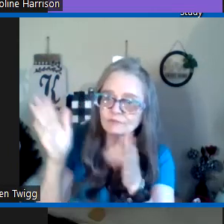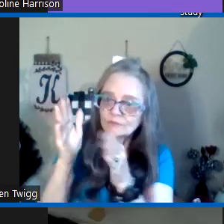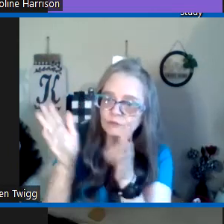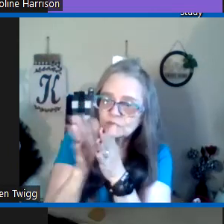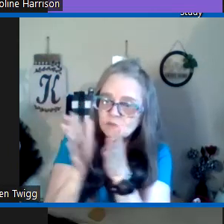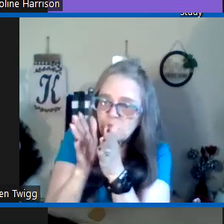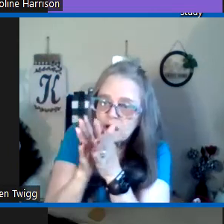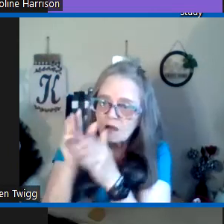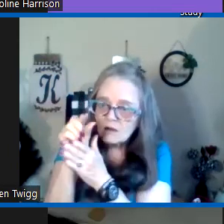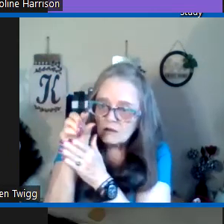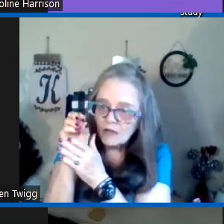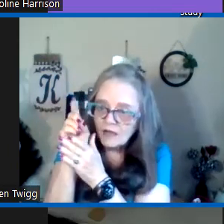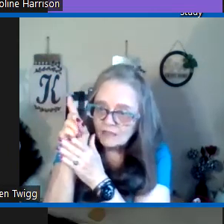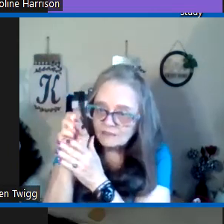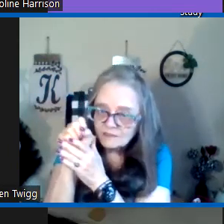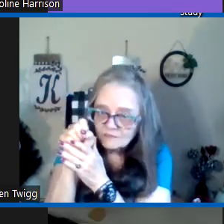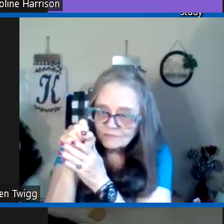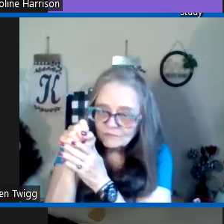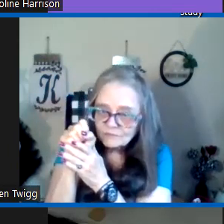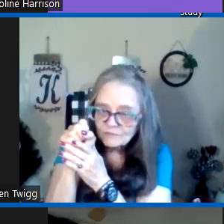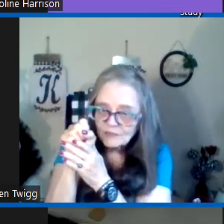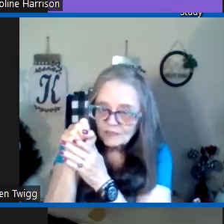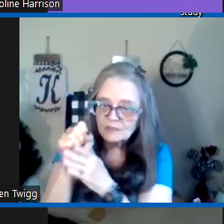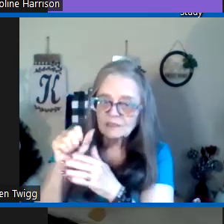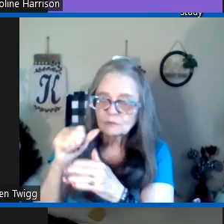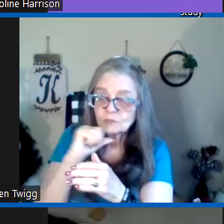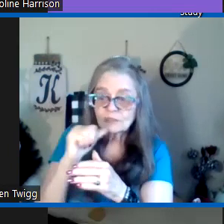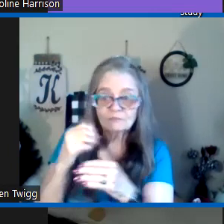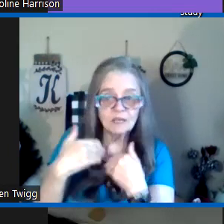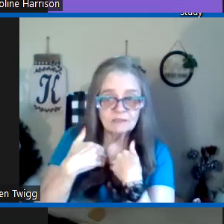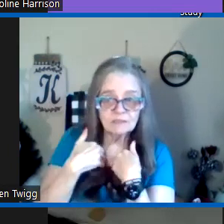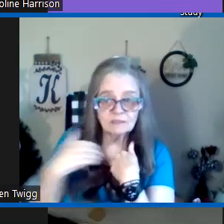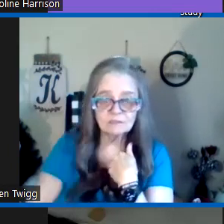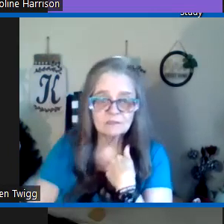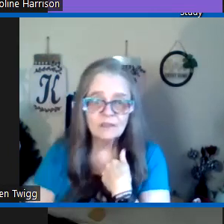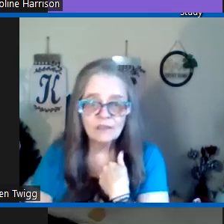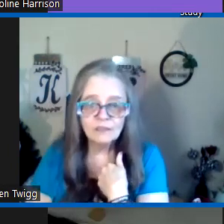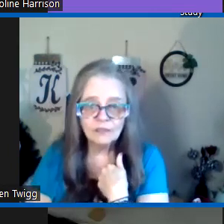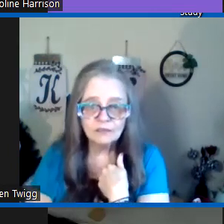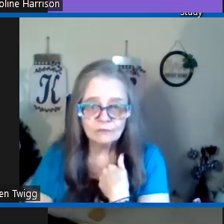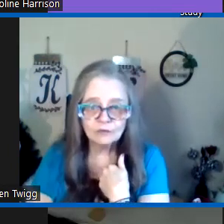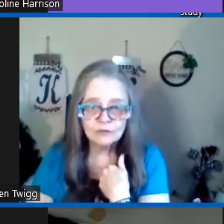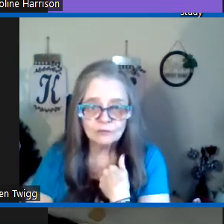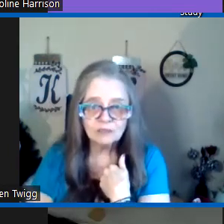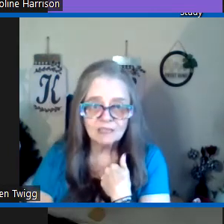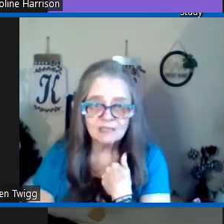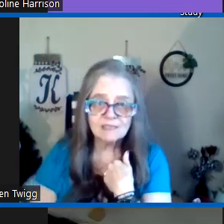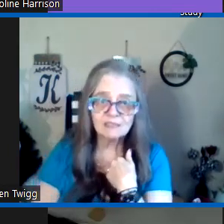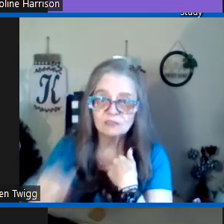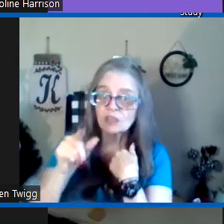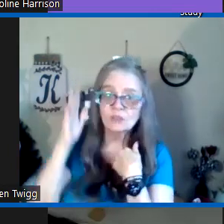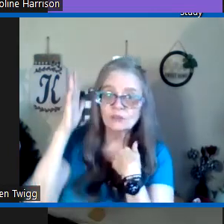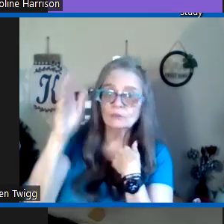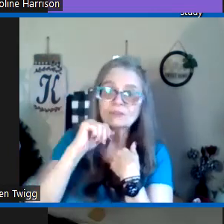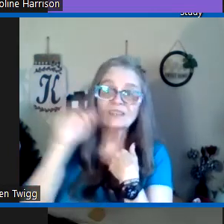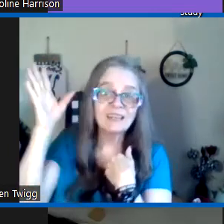those small gods which you have not known then in verse 3 he